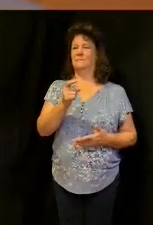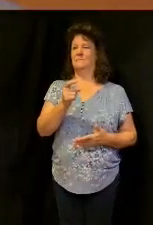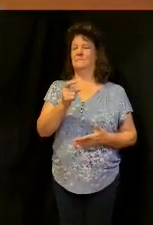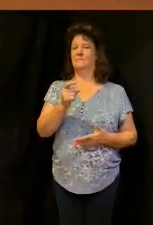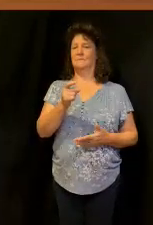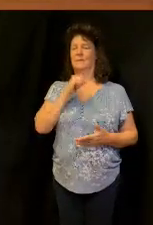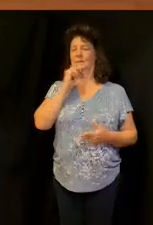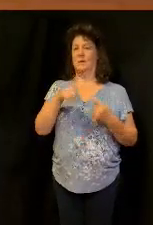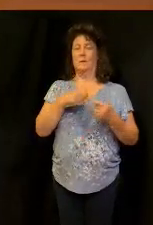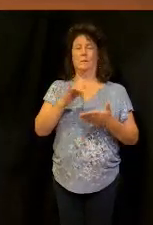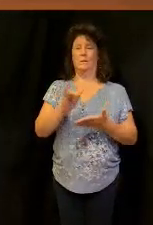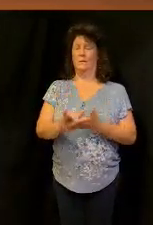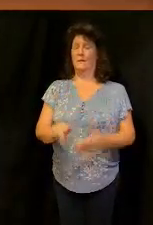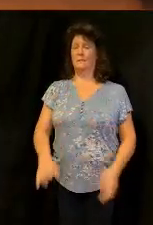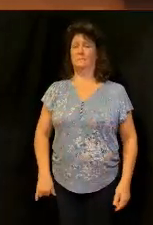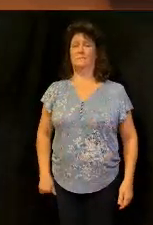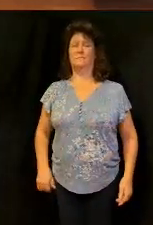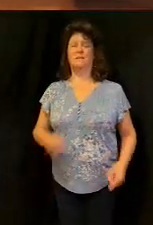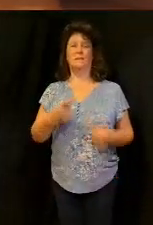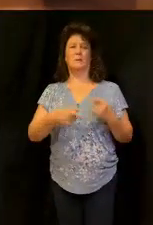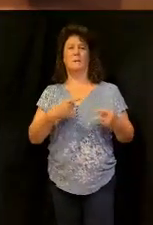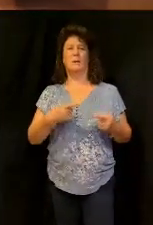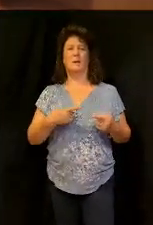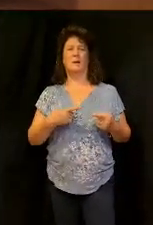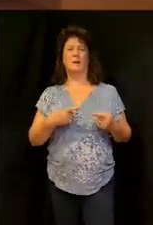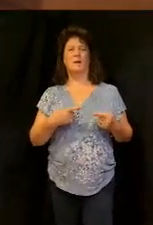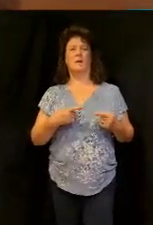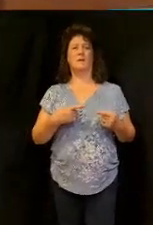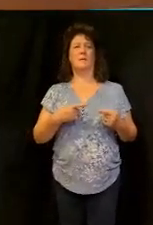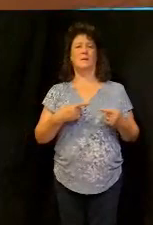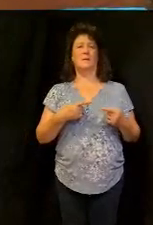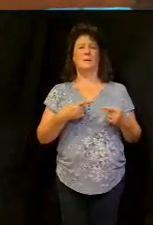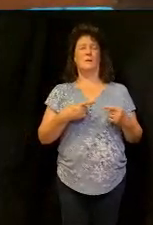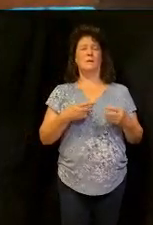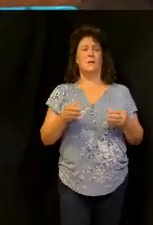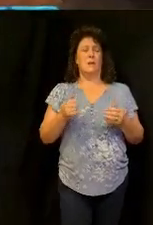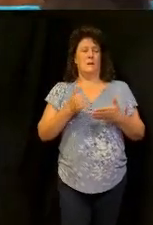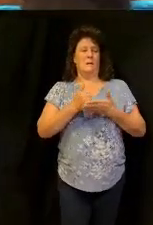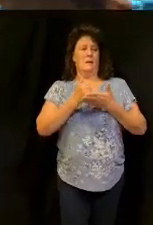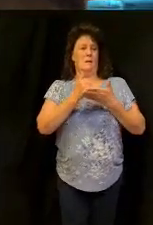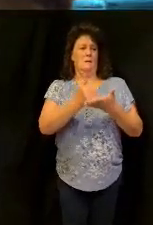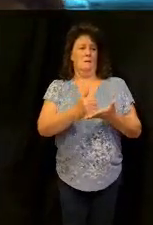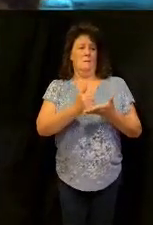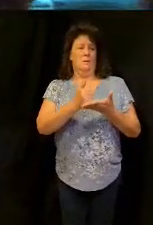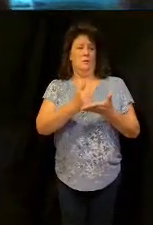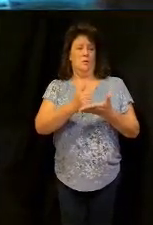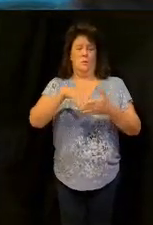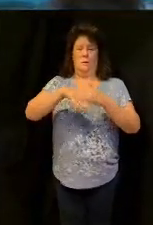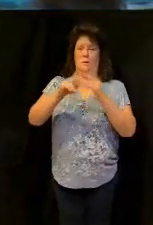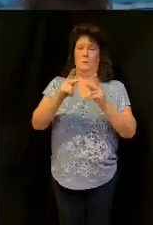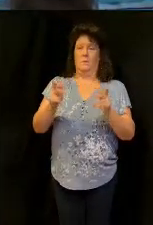it's not about that it's about trying to get you into a place that you working with God in your finances